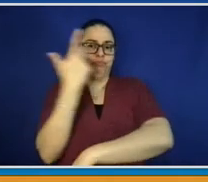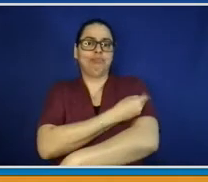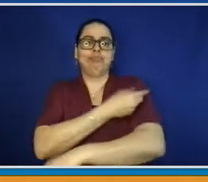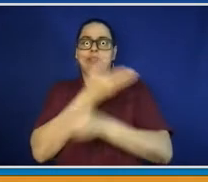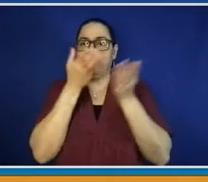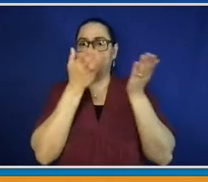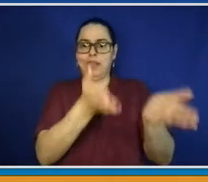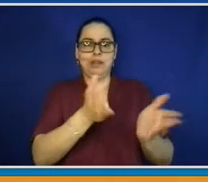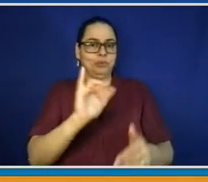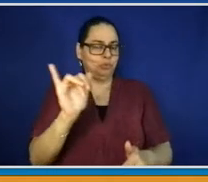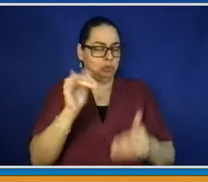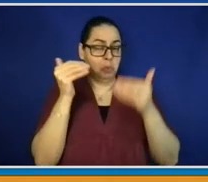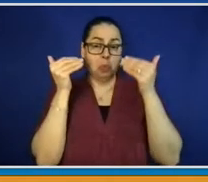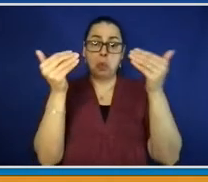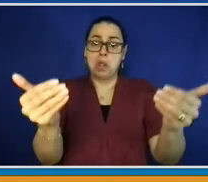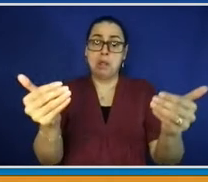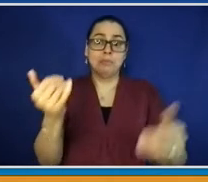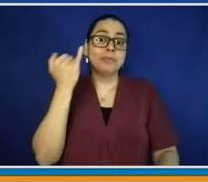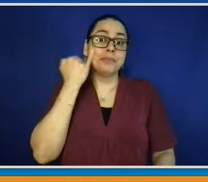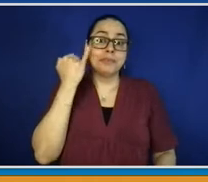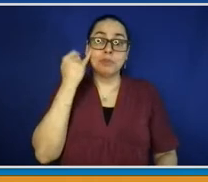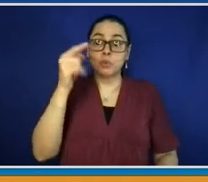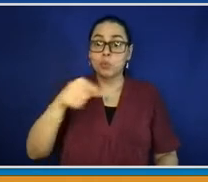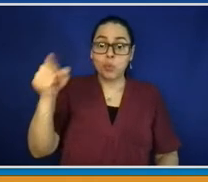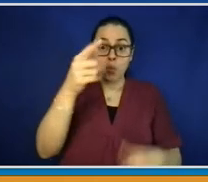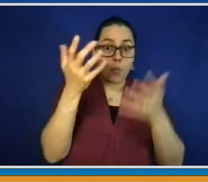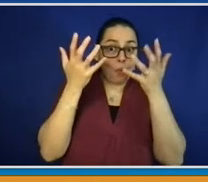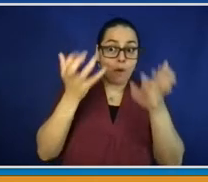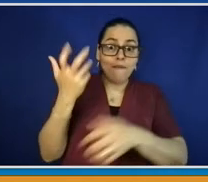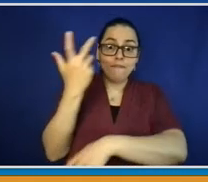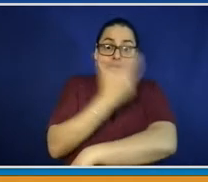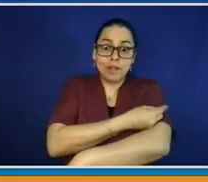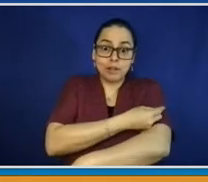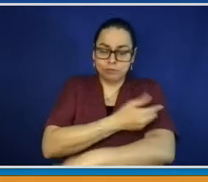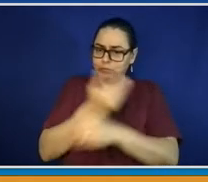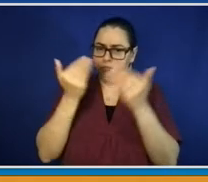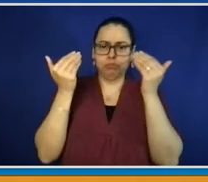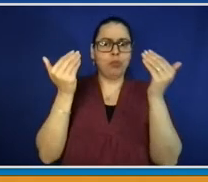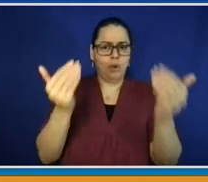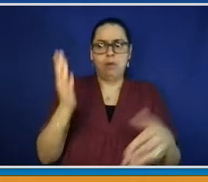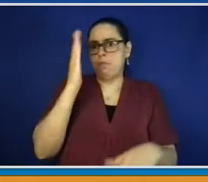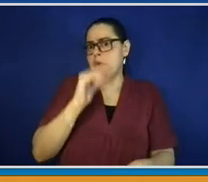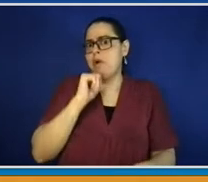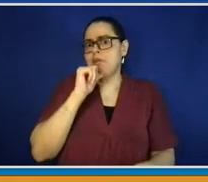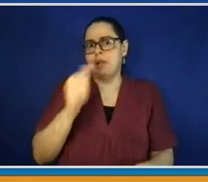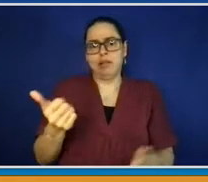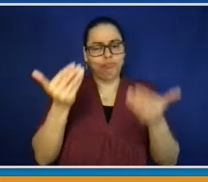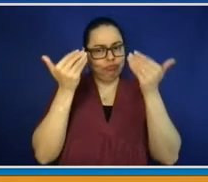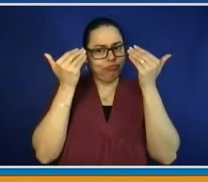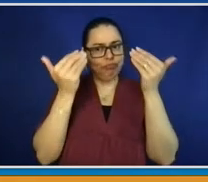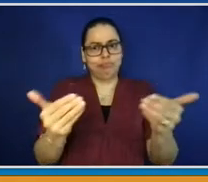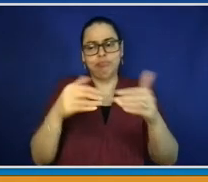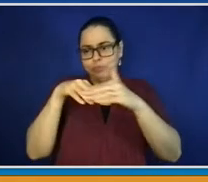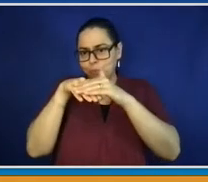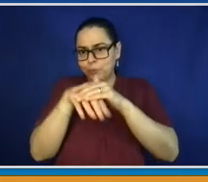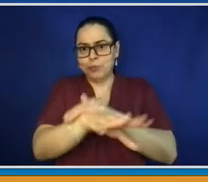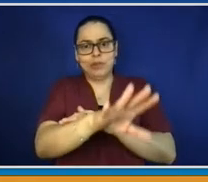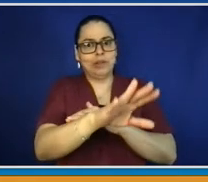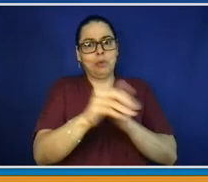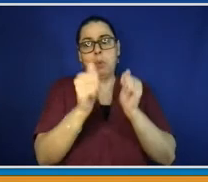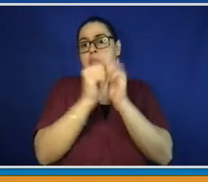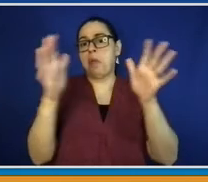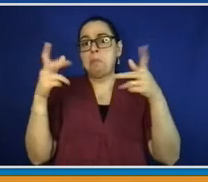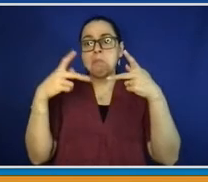point where you want a vaccination, you can get one very easily. There's walk-in opportunities. You can certainly make it by appointment, as you will. But